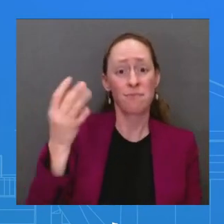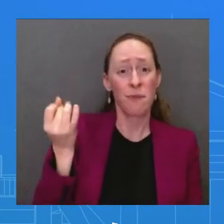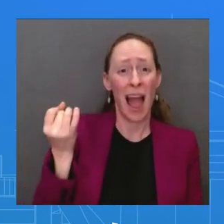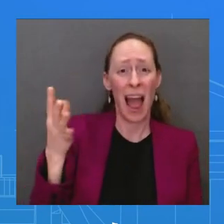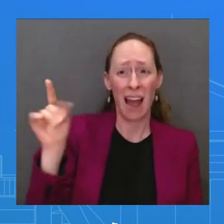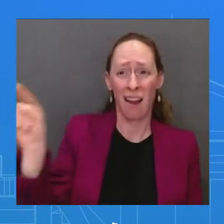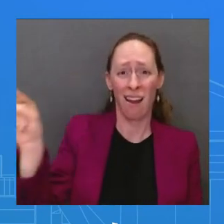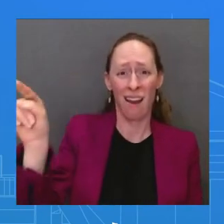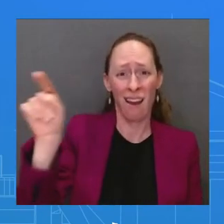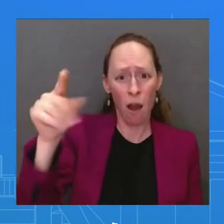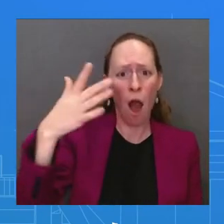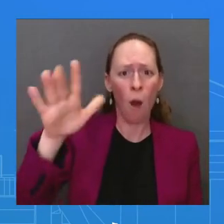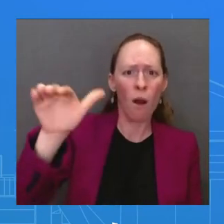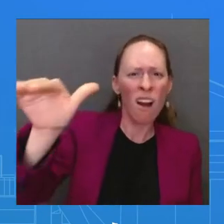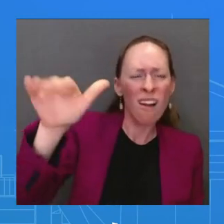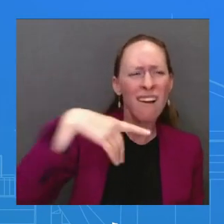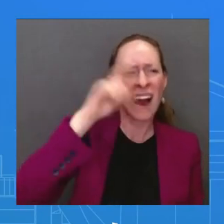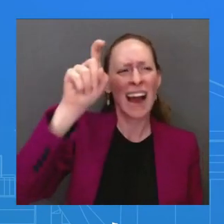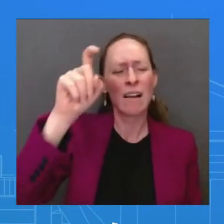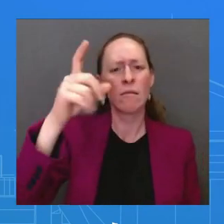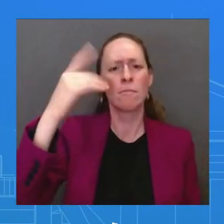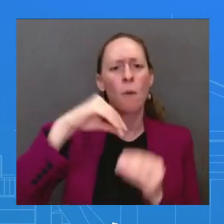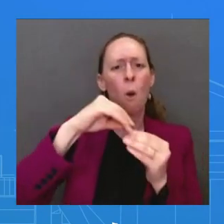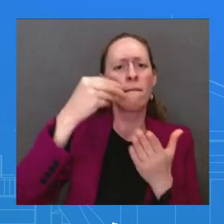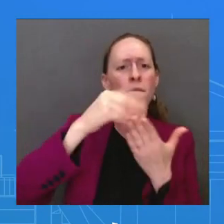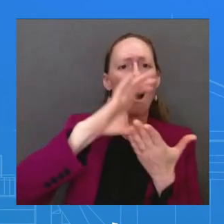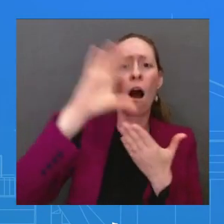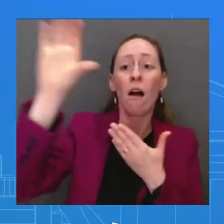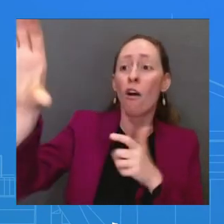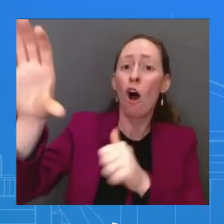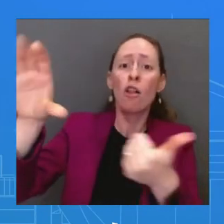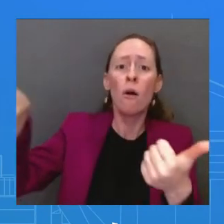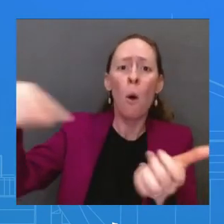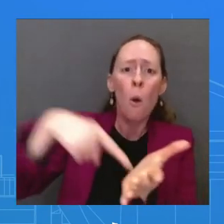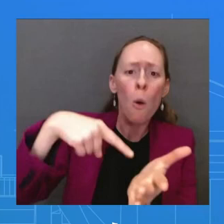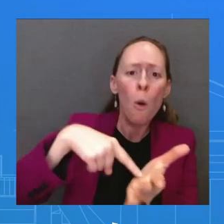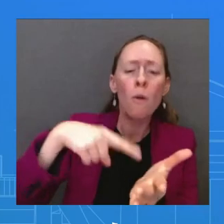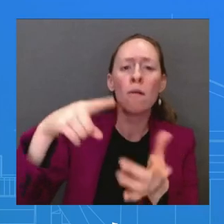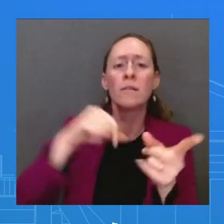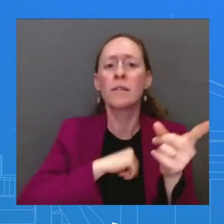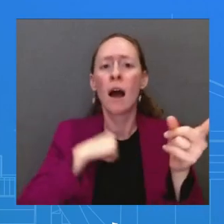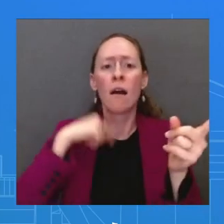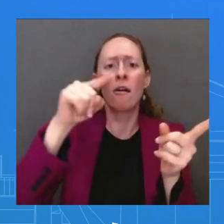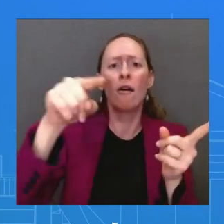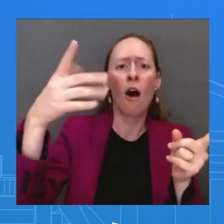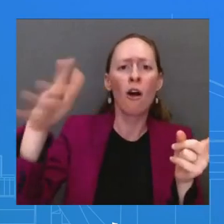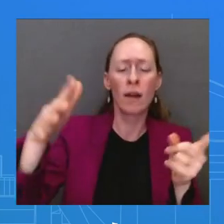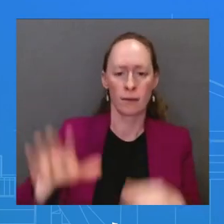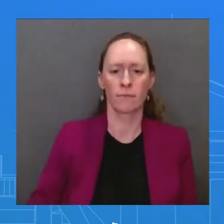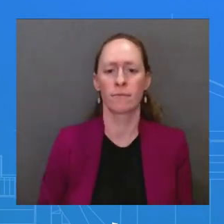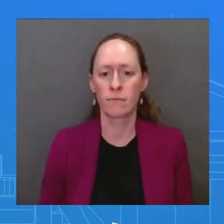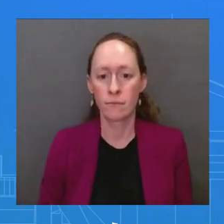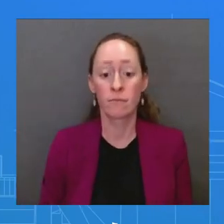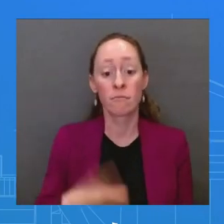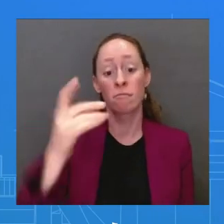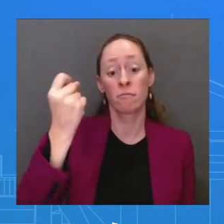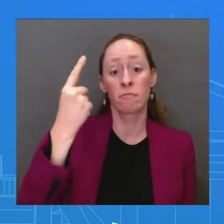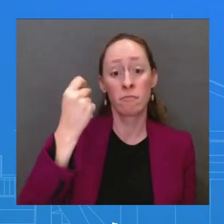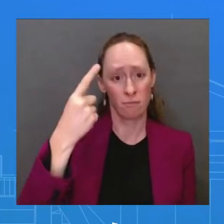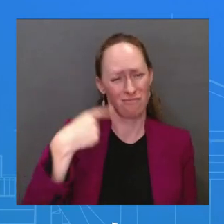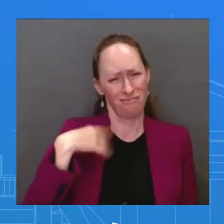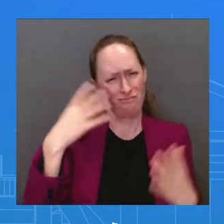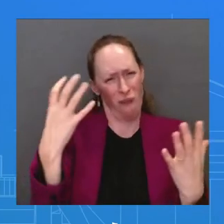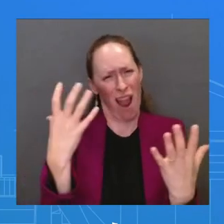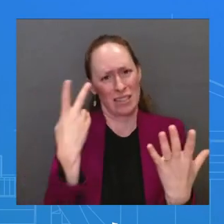and the Senate side and how we truly want to see this continue to be a bipartisan effort moving forward. And just more